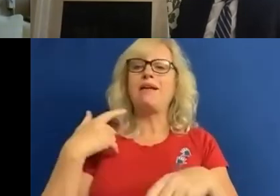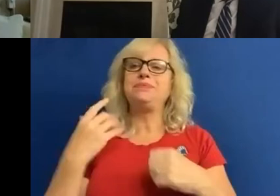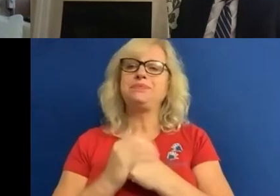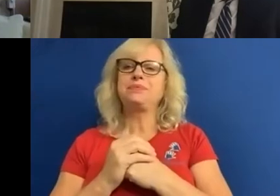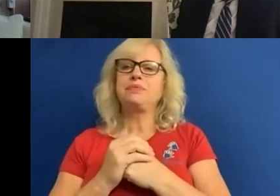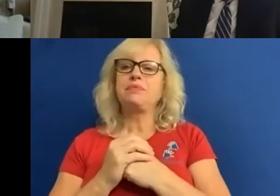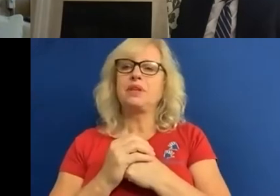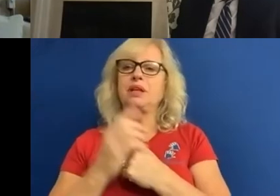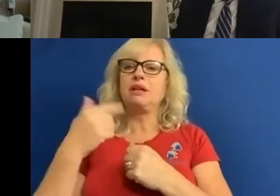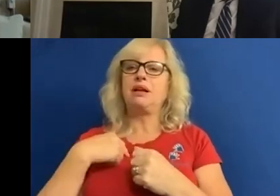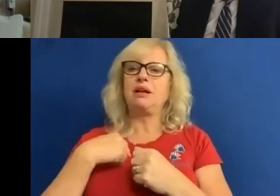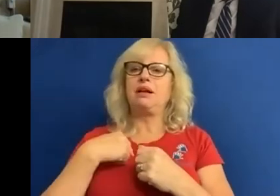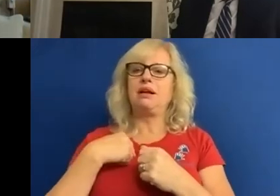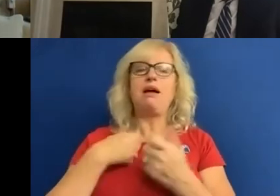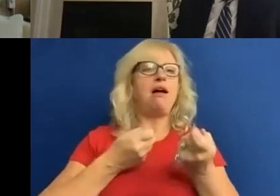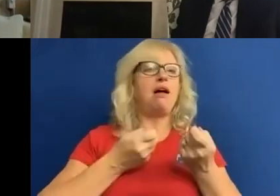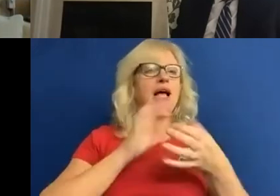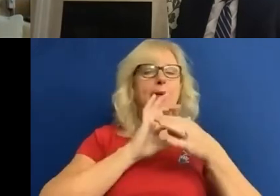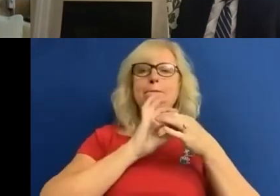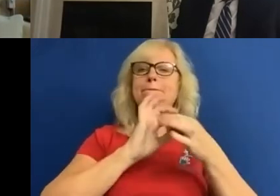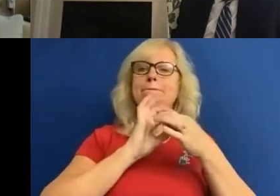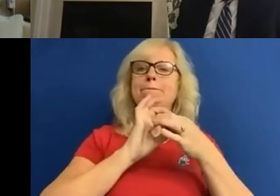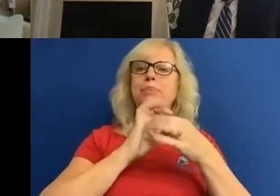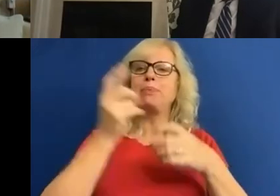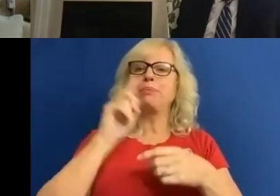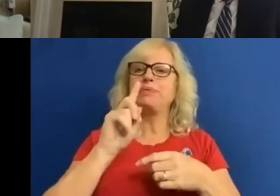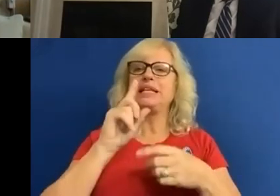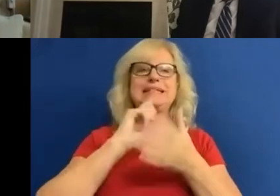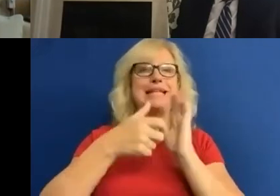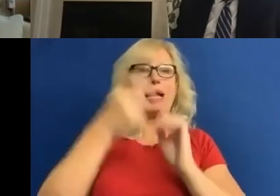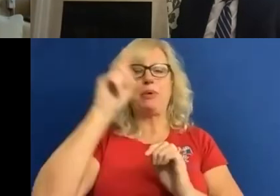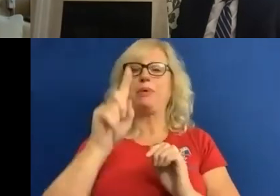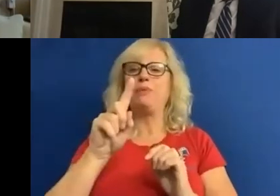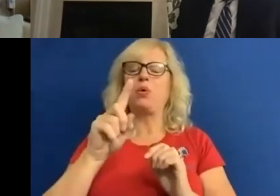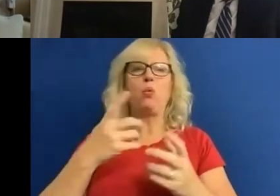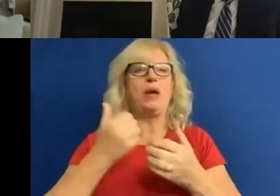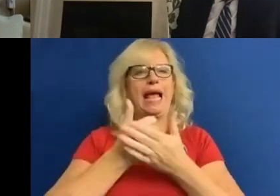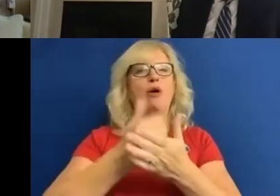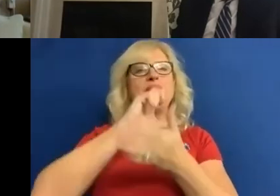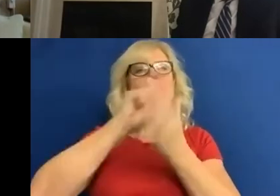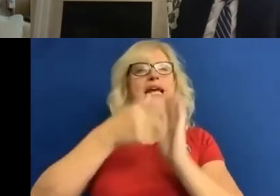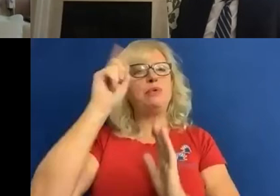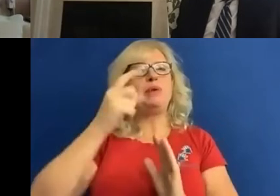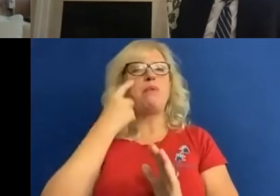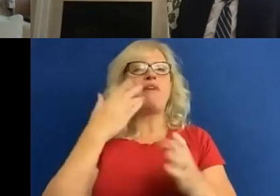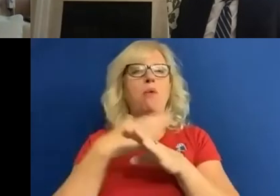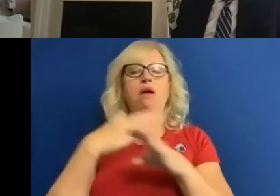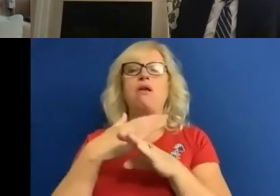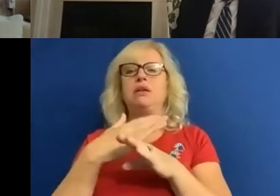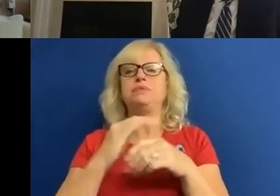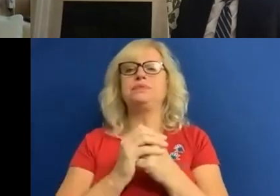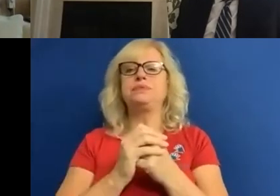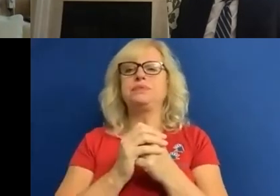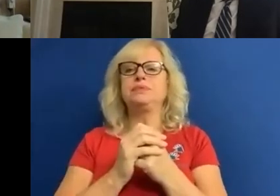by disabled people, and we exist to help disabled people find work. And we have